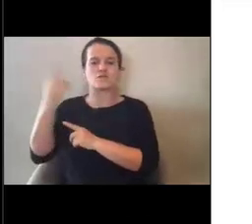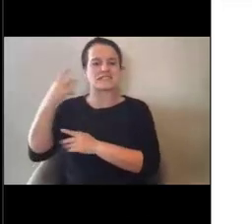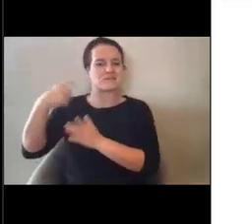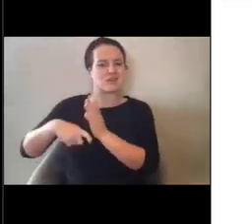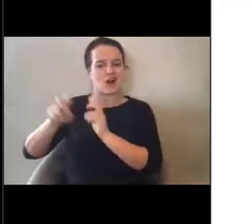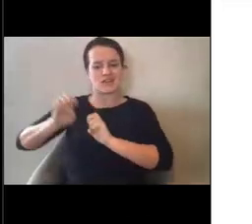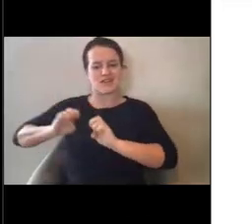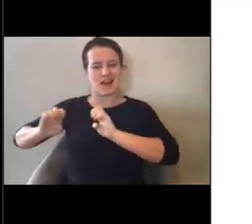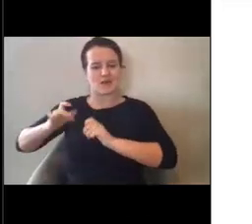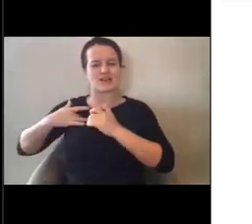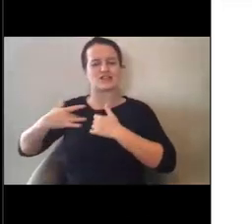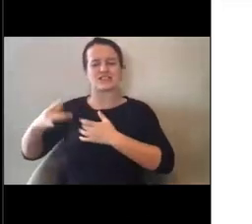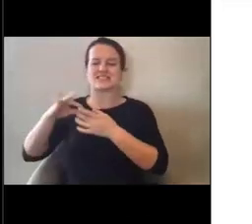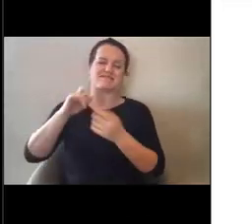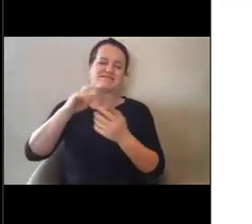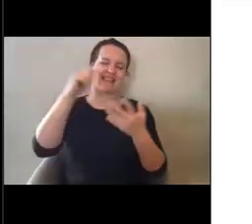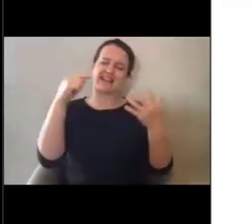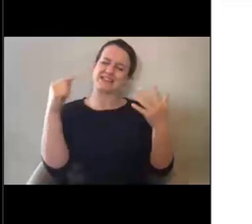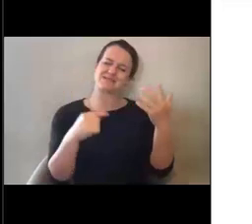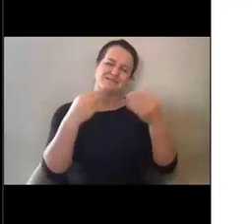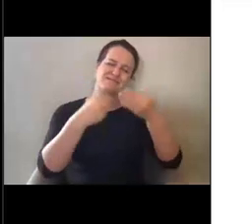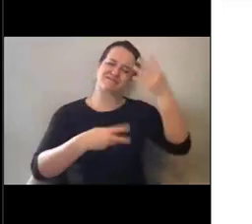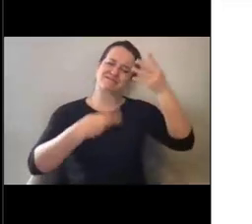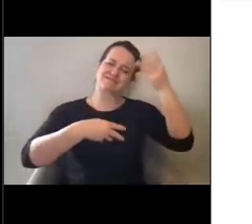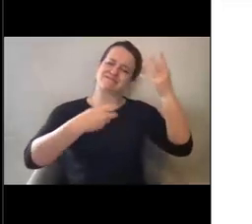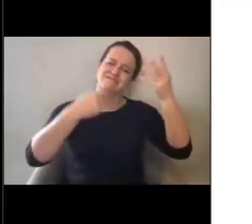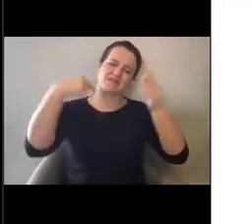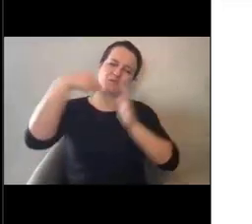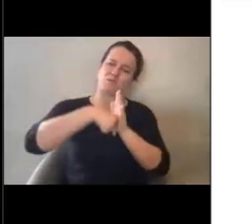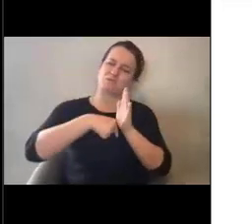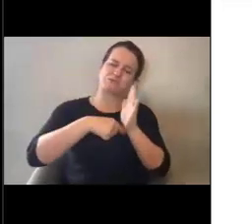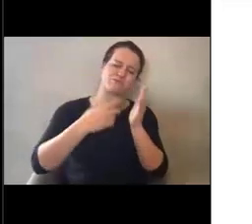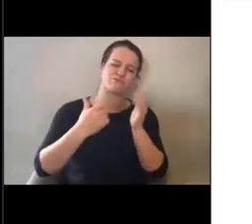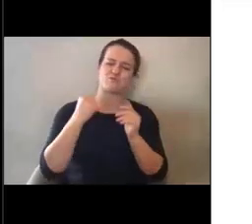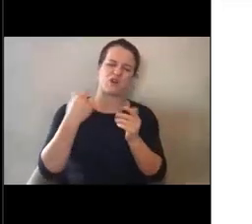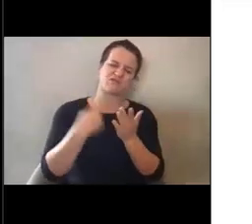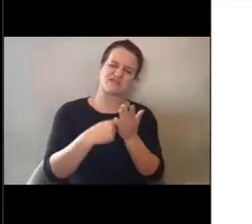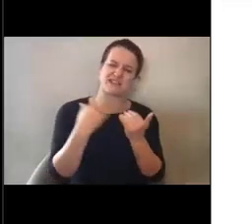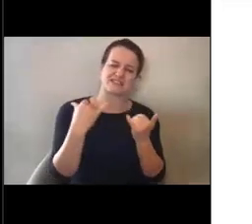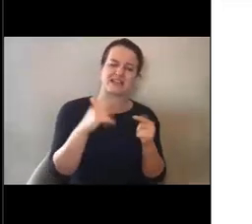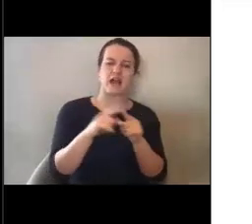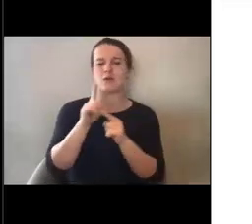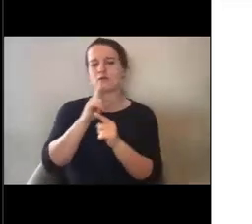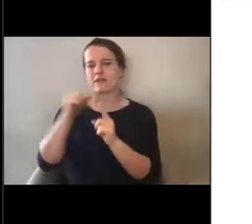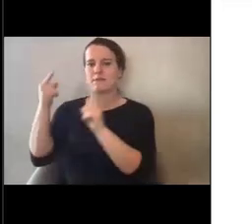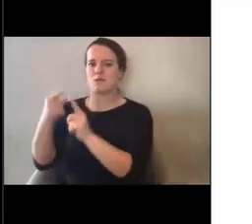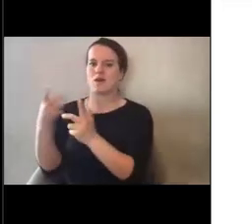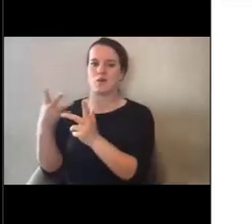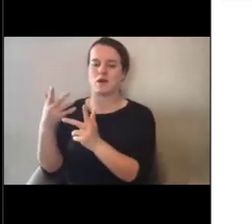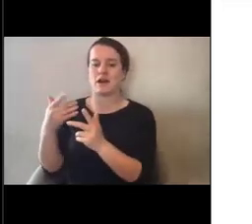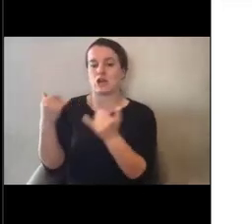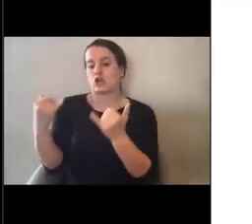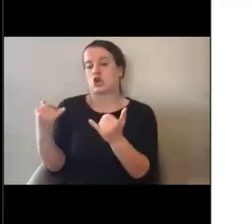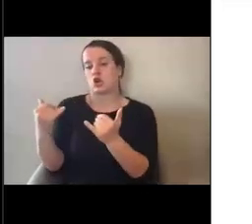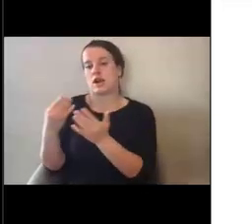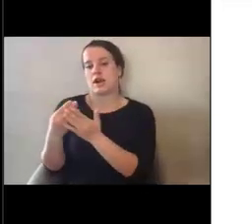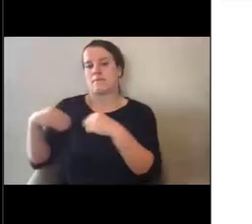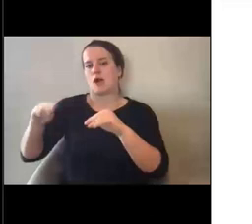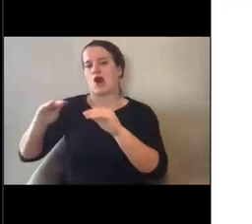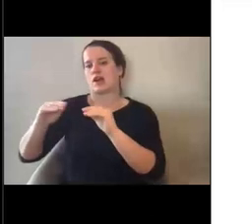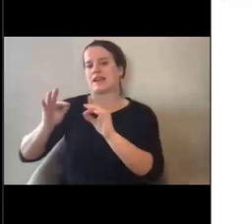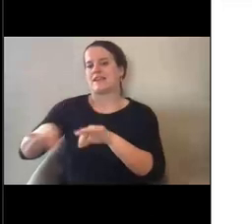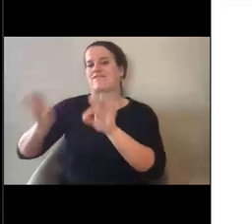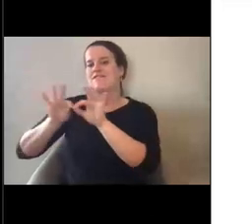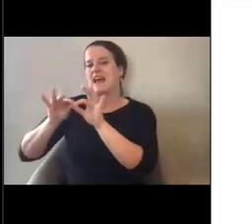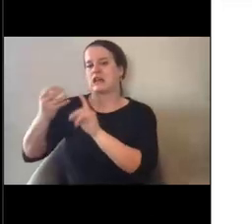a lot of factors that we won't get into today. But really, that comes down to things like what the current market value would be